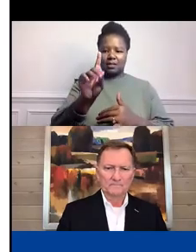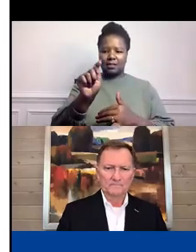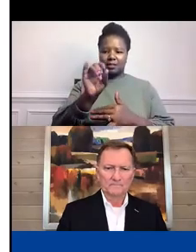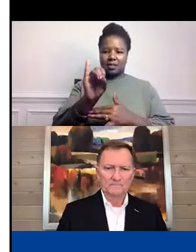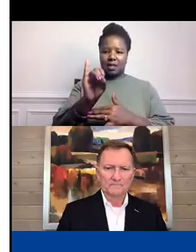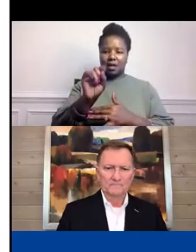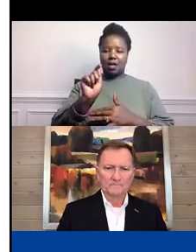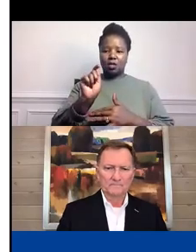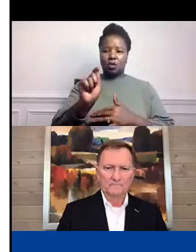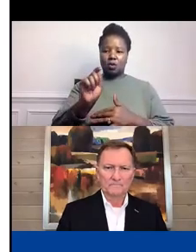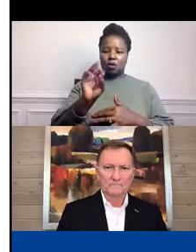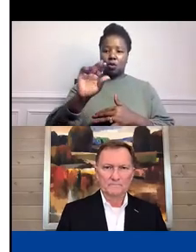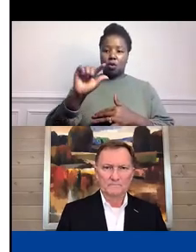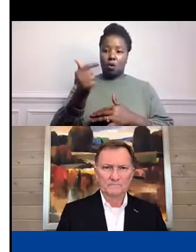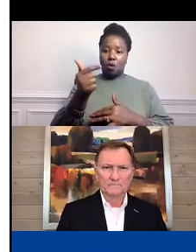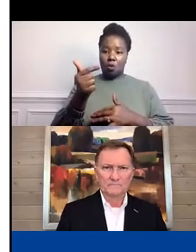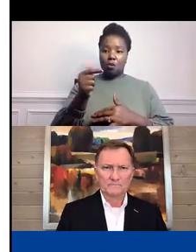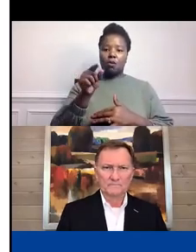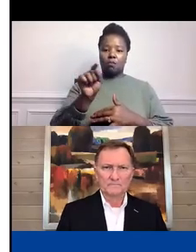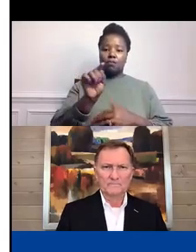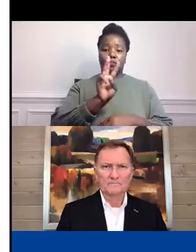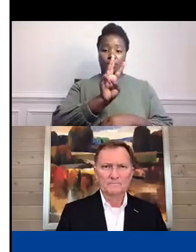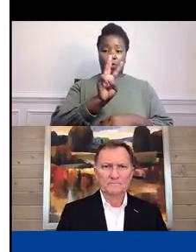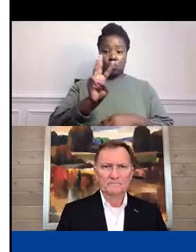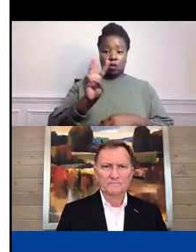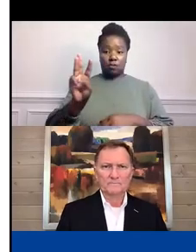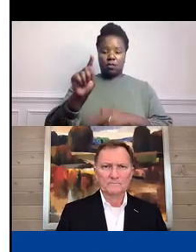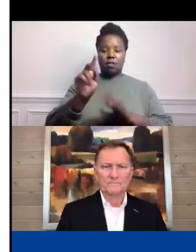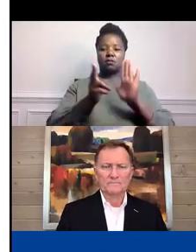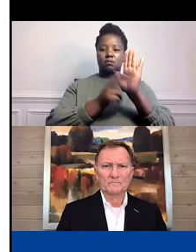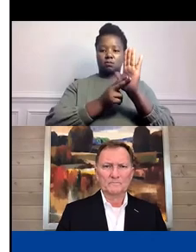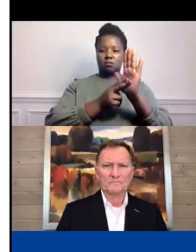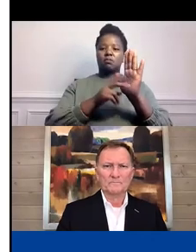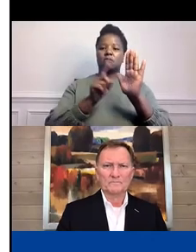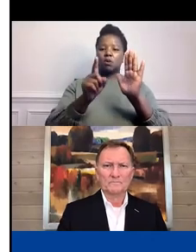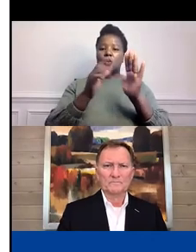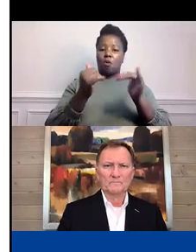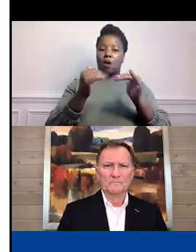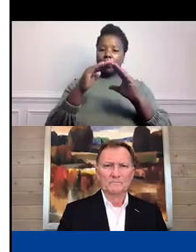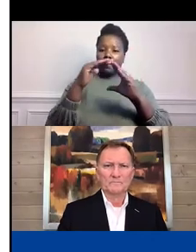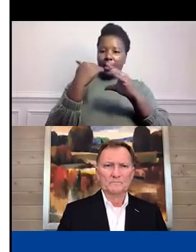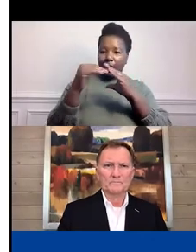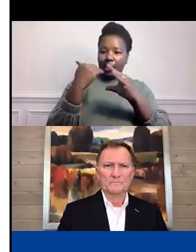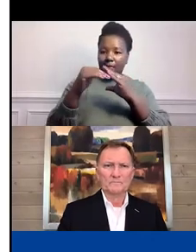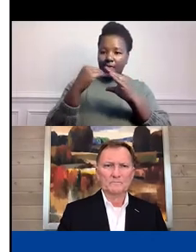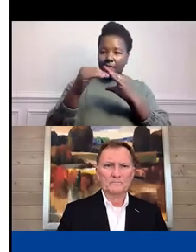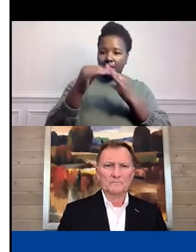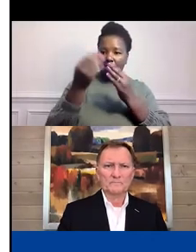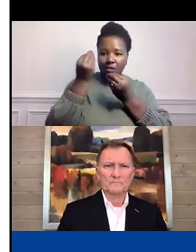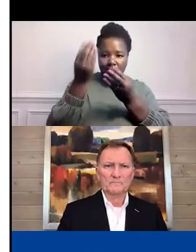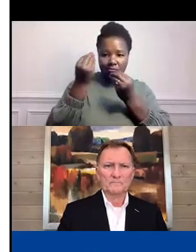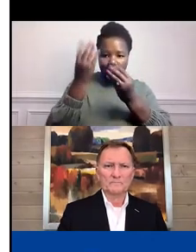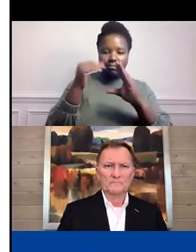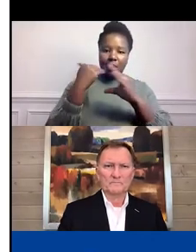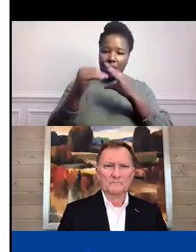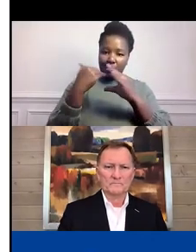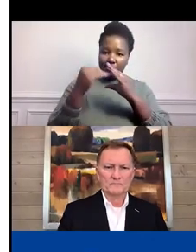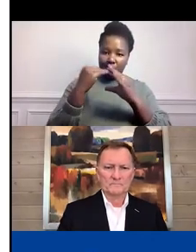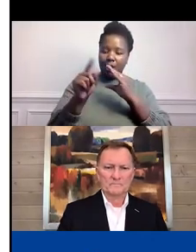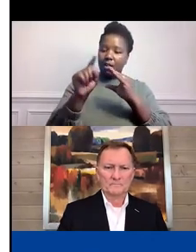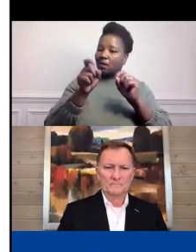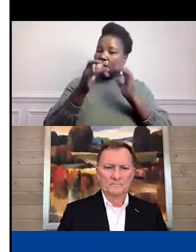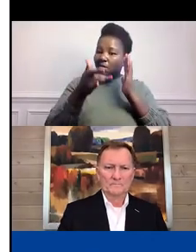At that website, you can also sign up for our latest email updates, as well as make any requests for technical assistance.